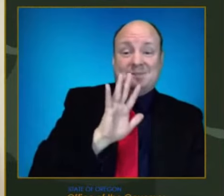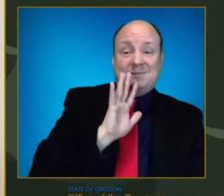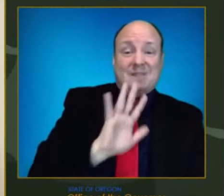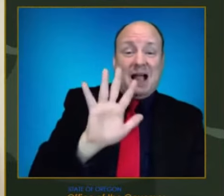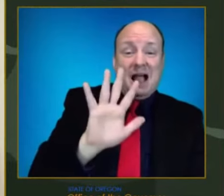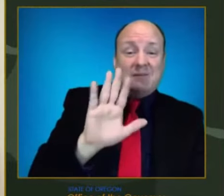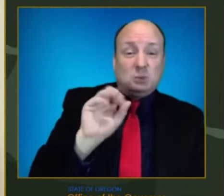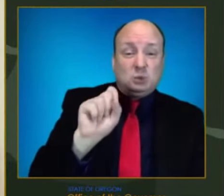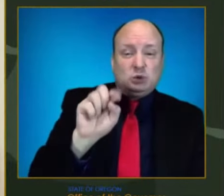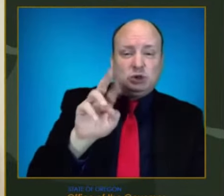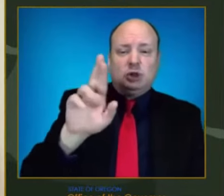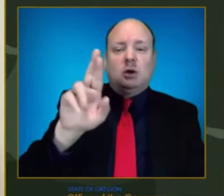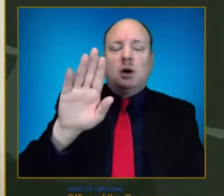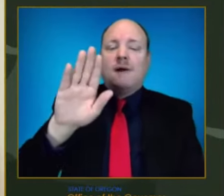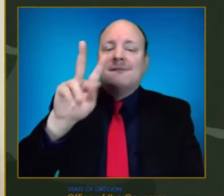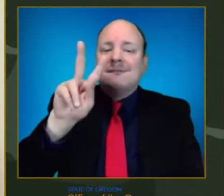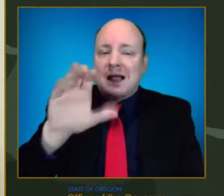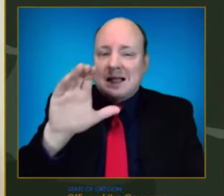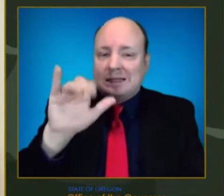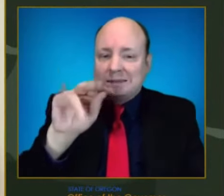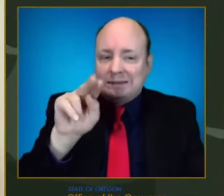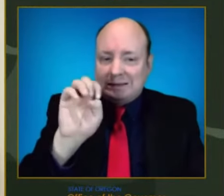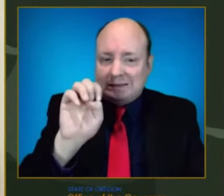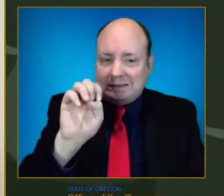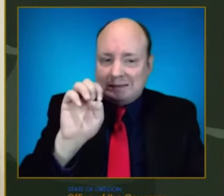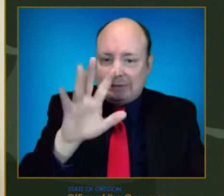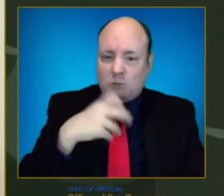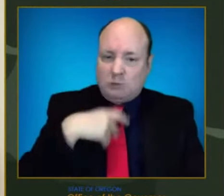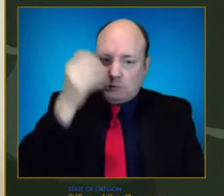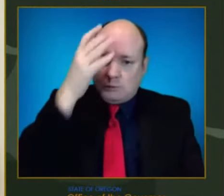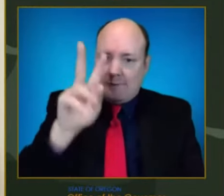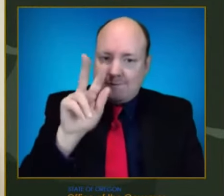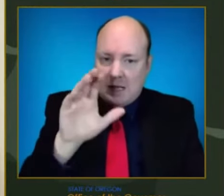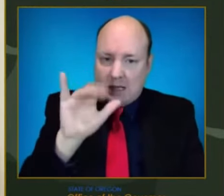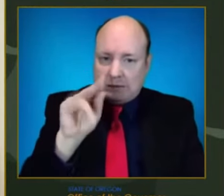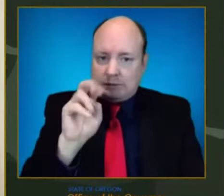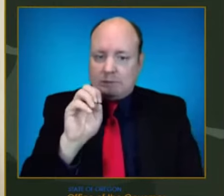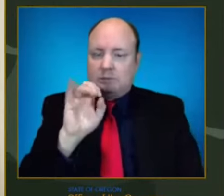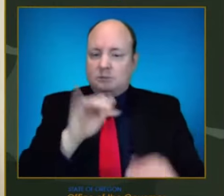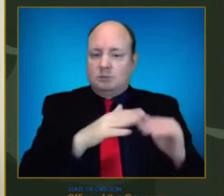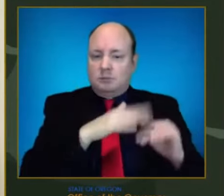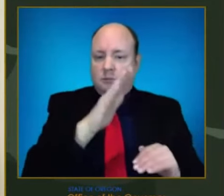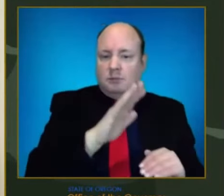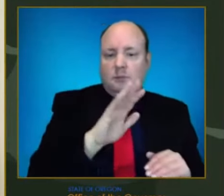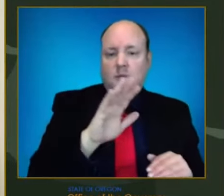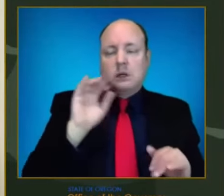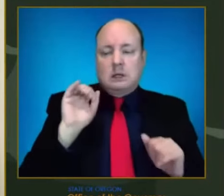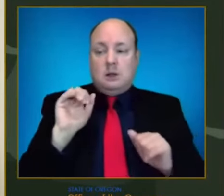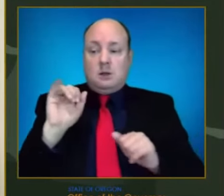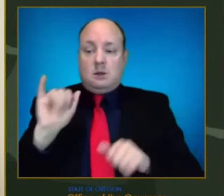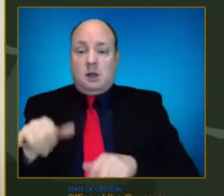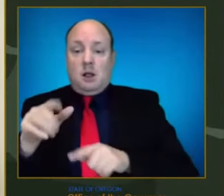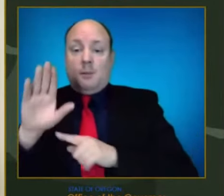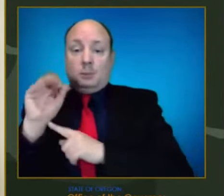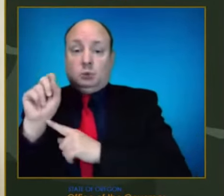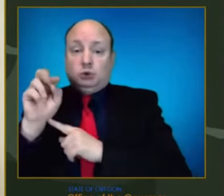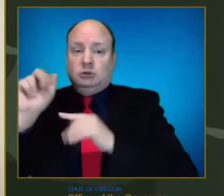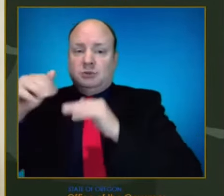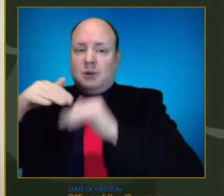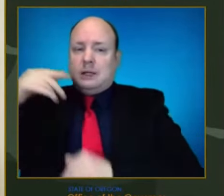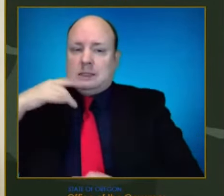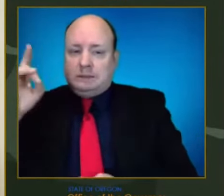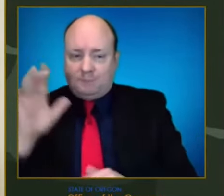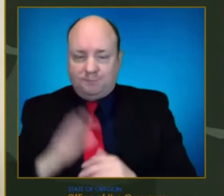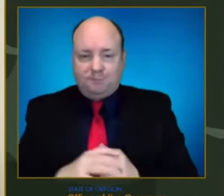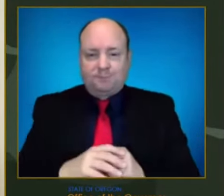16 years and older can get boosted if they're eligible based on what they got their vaccine. But to the extent that Oregonians